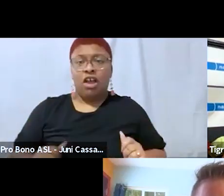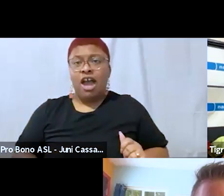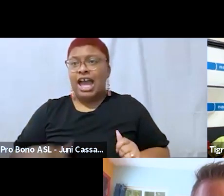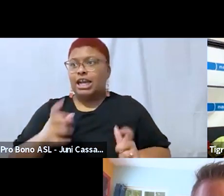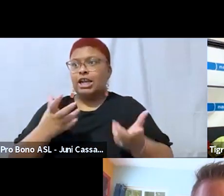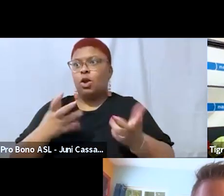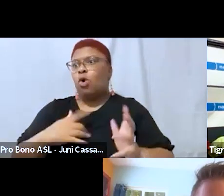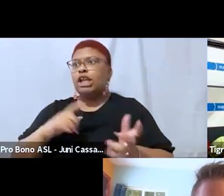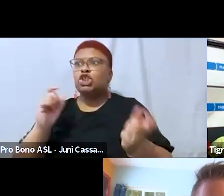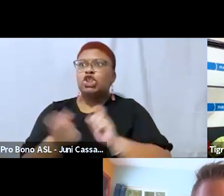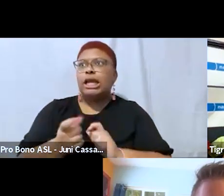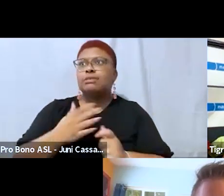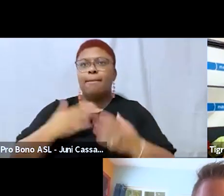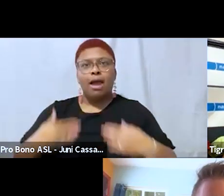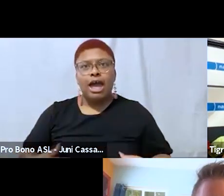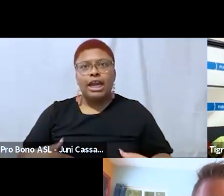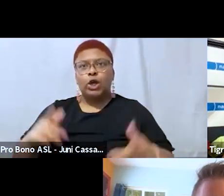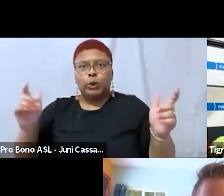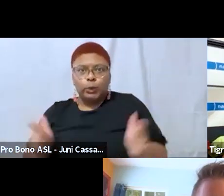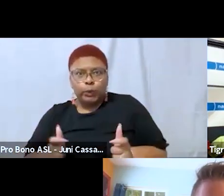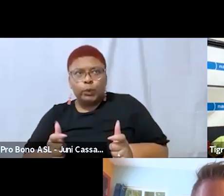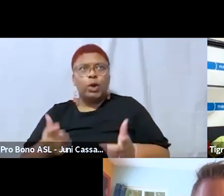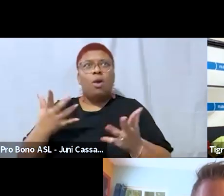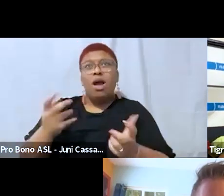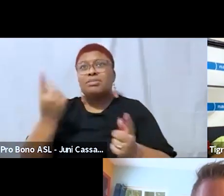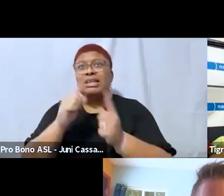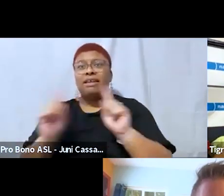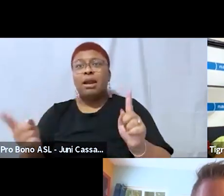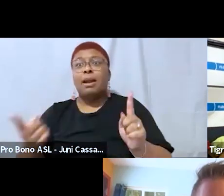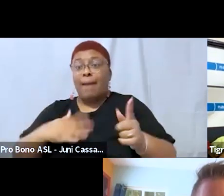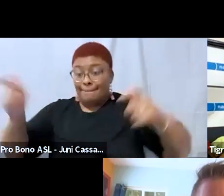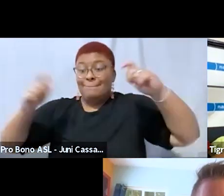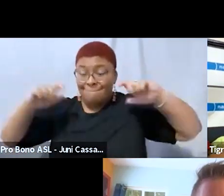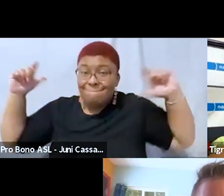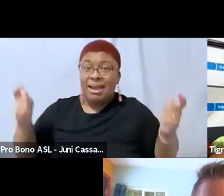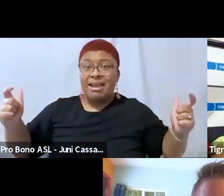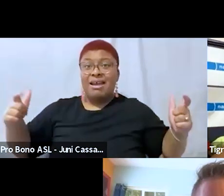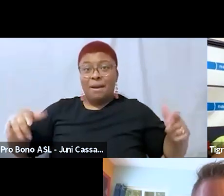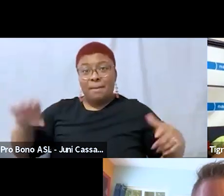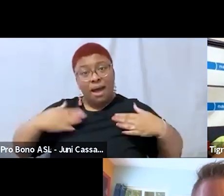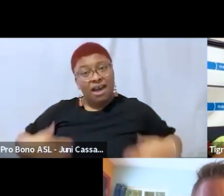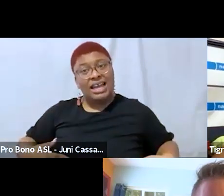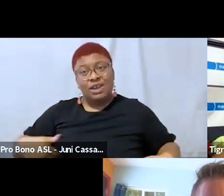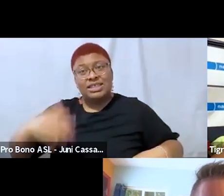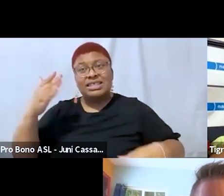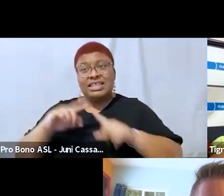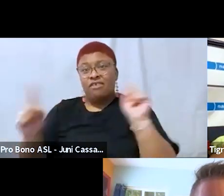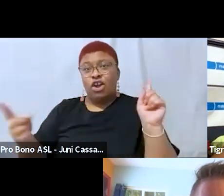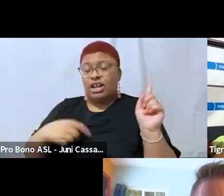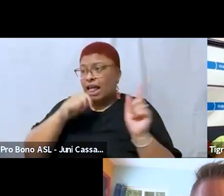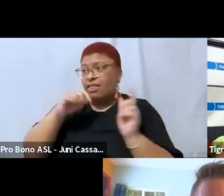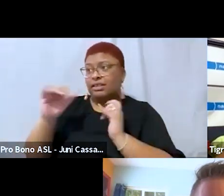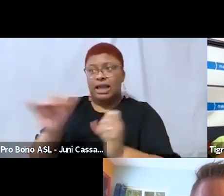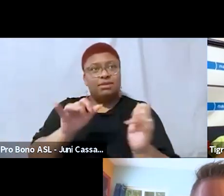in my big body like this body which it was so different from so many of the other fat bodies that i